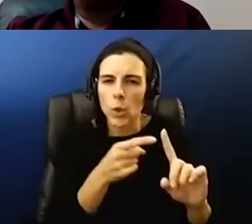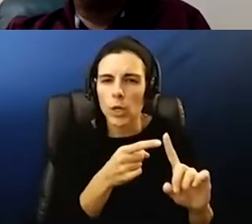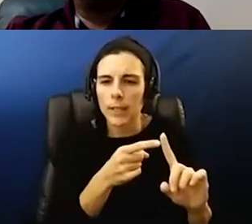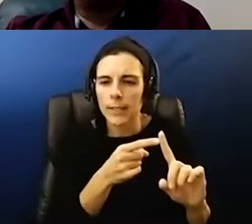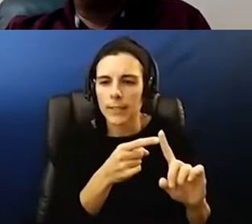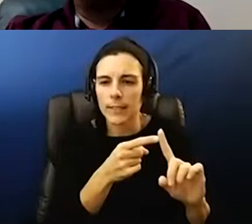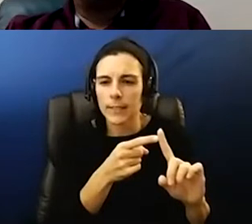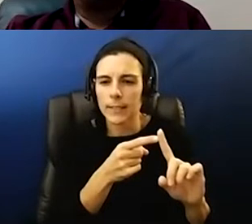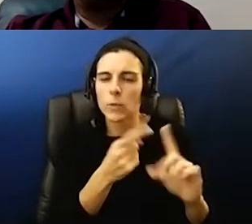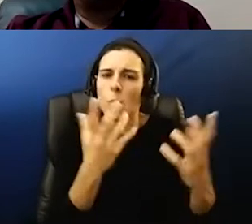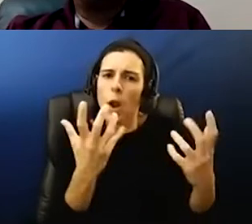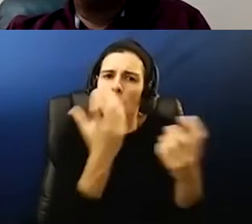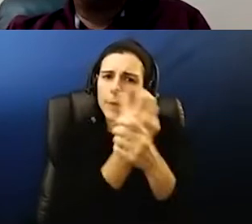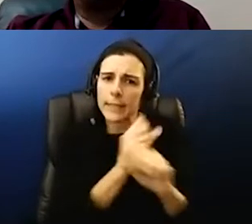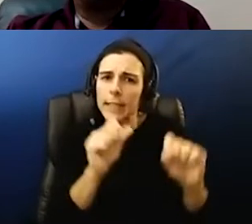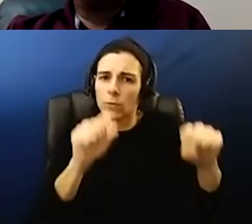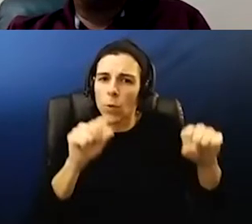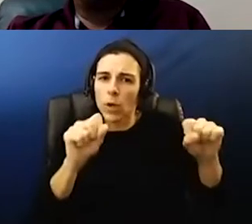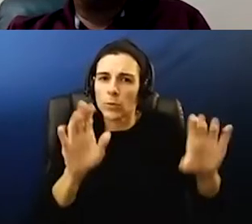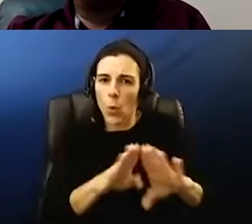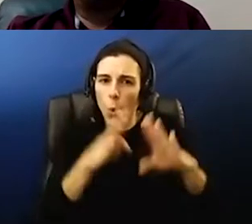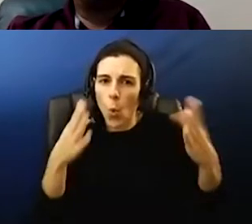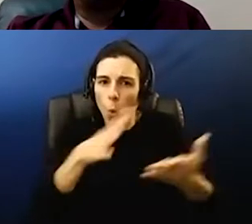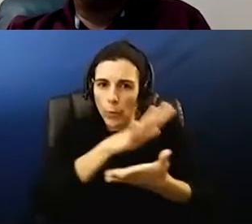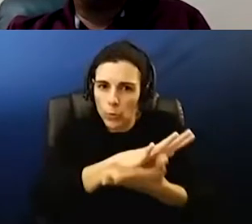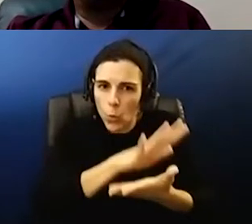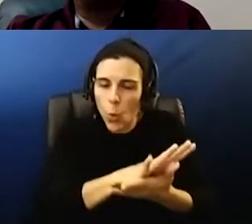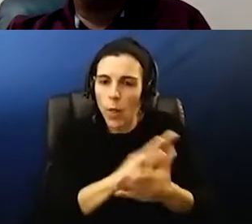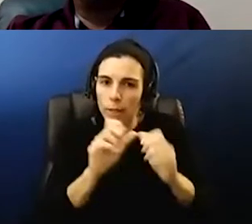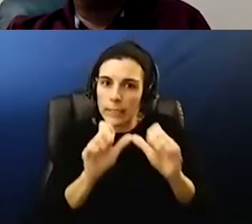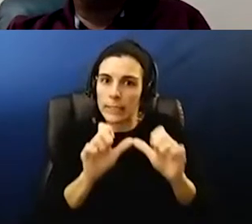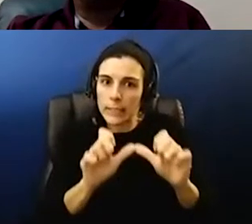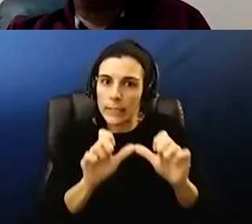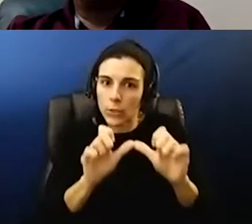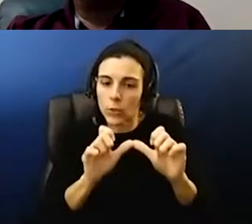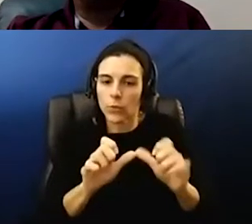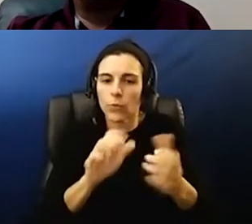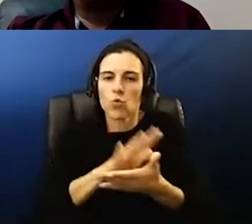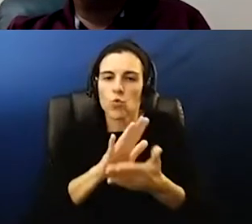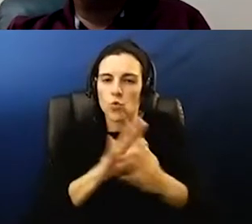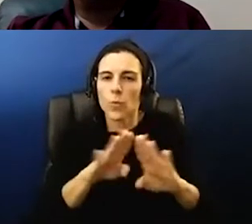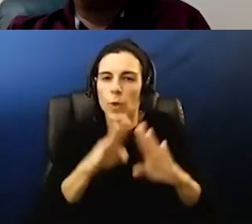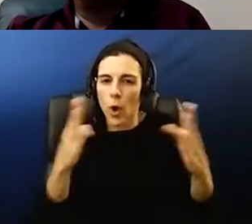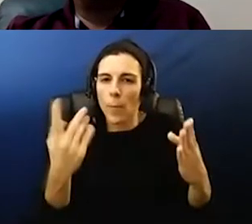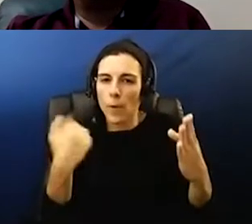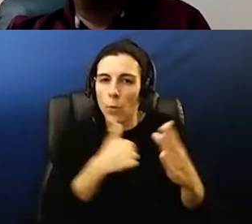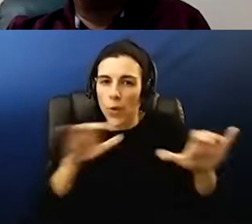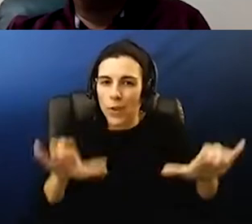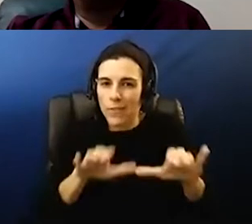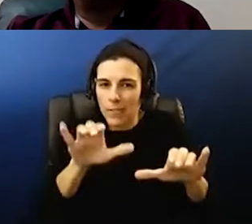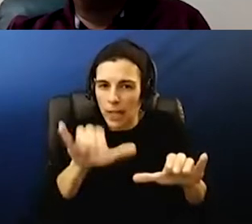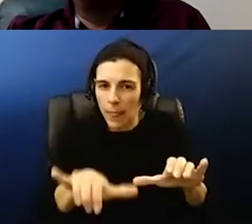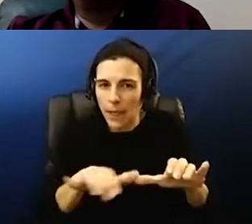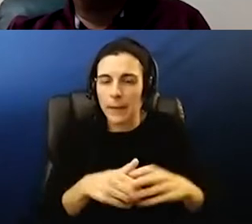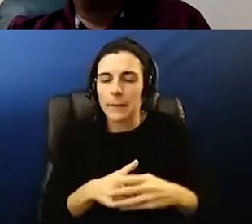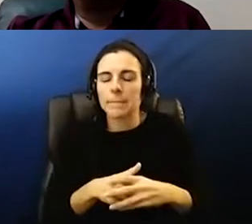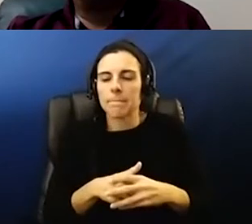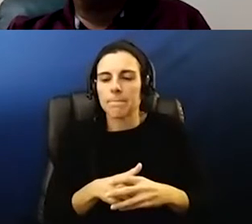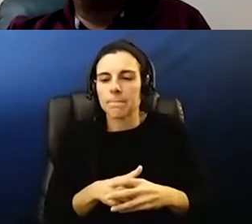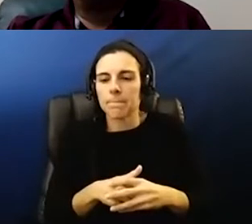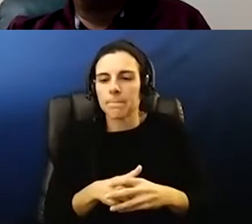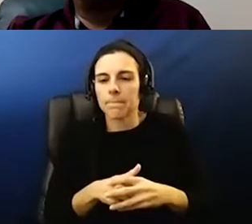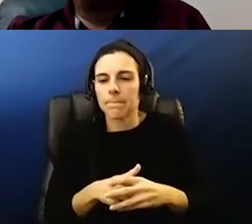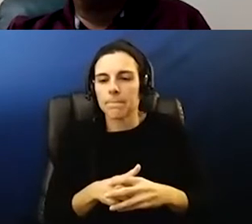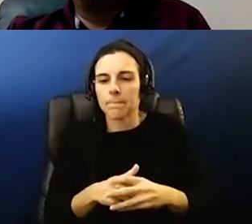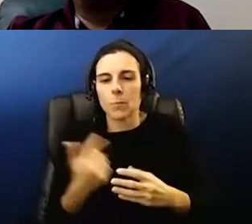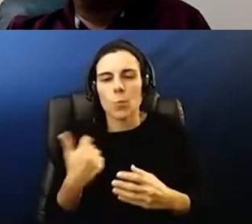be as safe as possible so open our schools and keep our schools open and we've done that uh for the most part but uh we're reluctant to